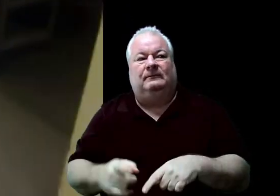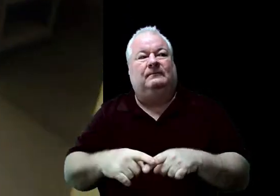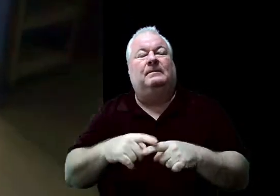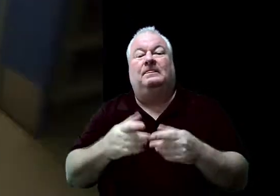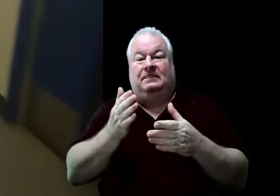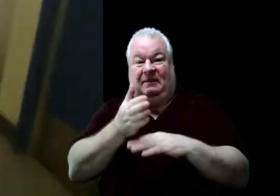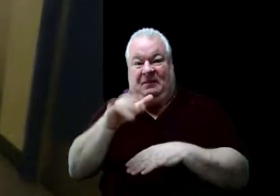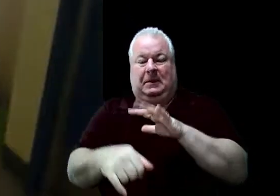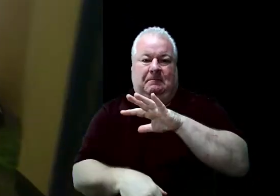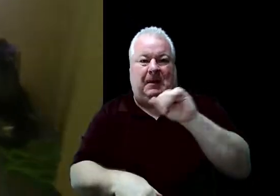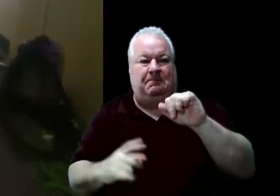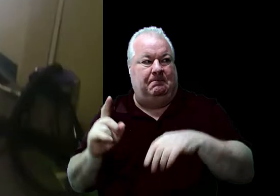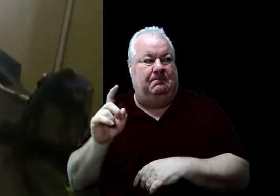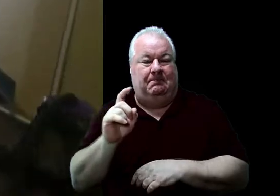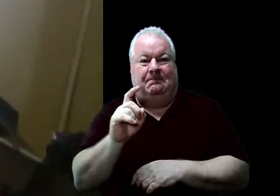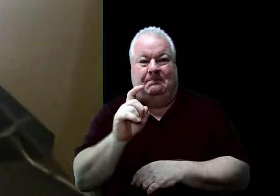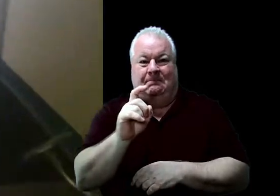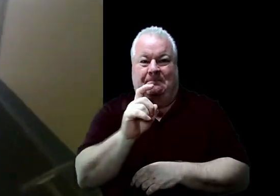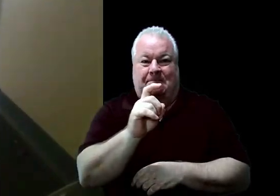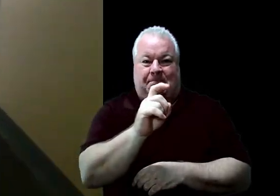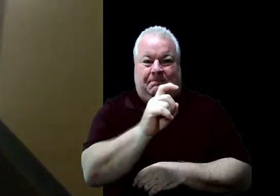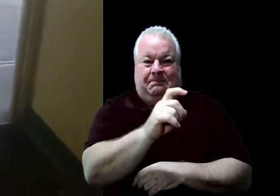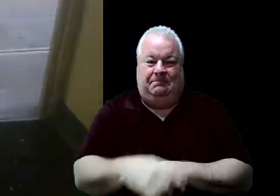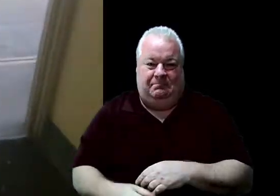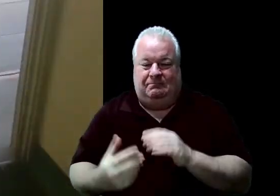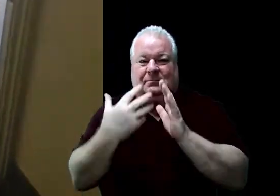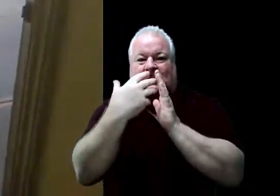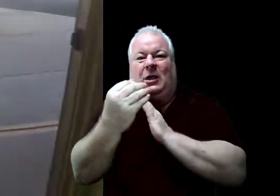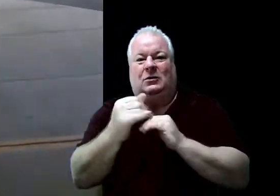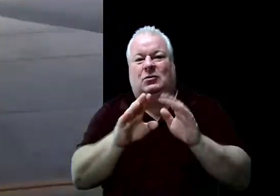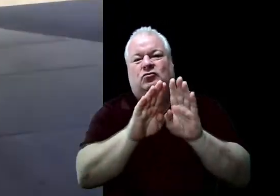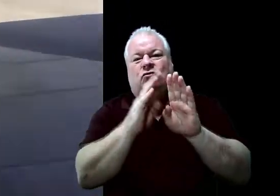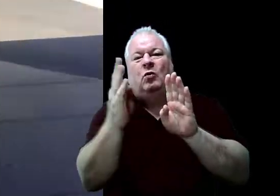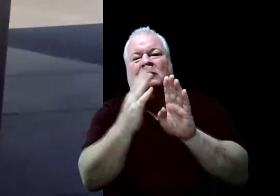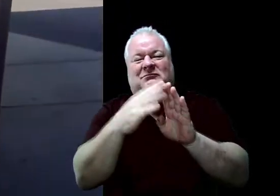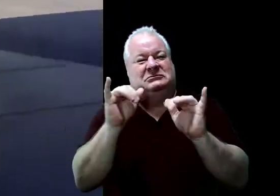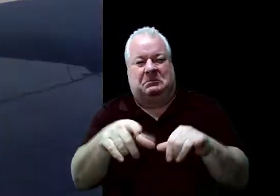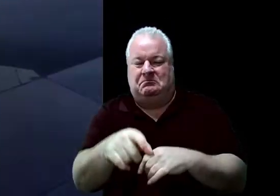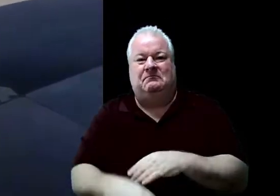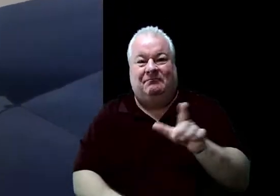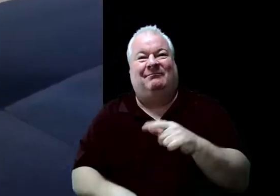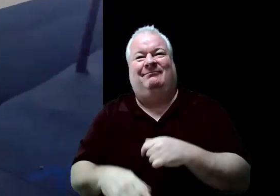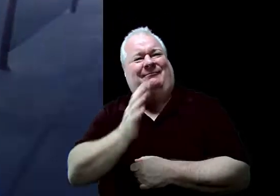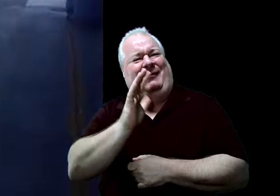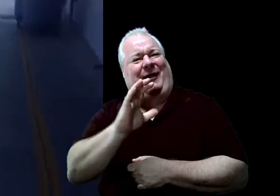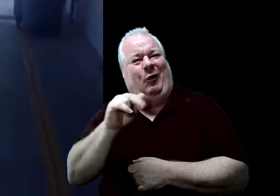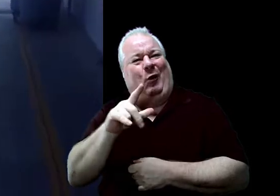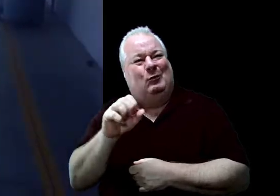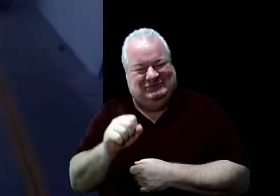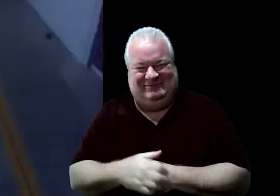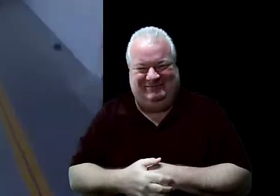walk out of the, out of the opposite door and, hi Carlos,